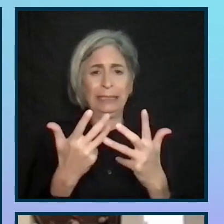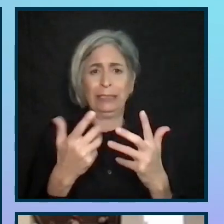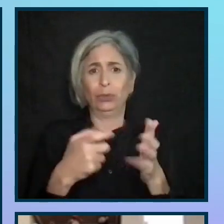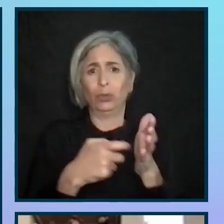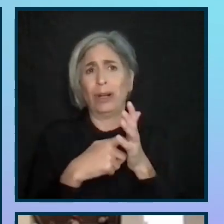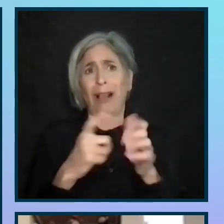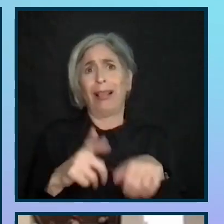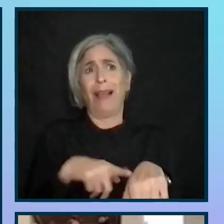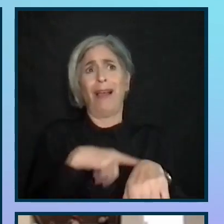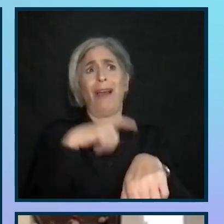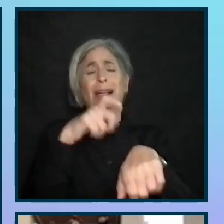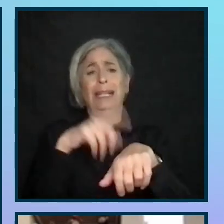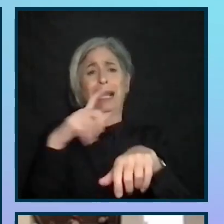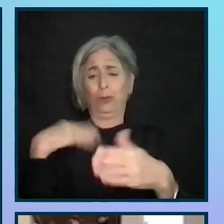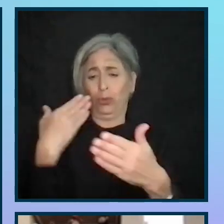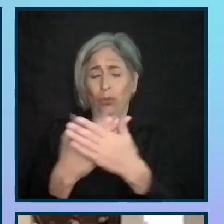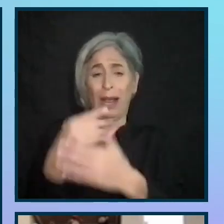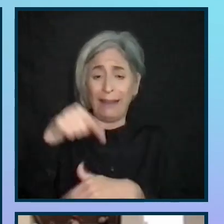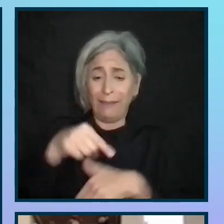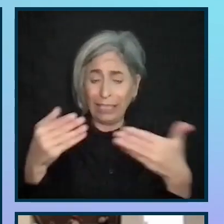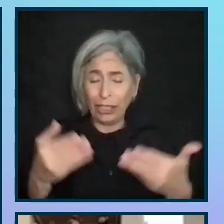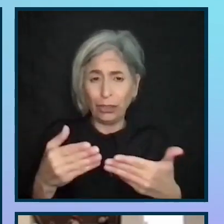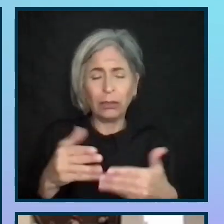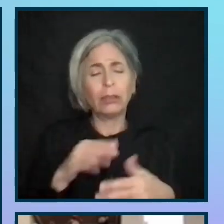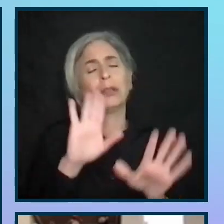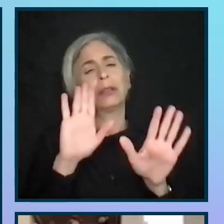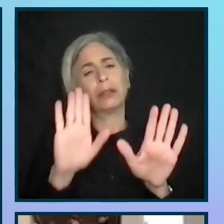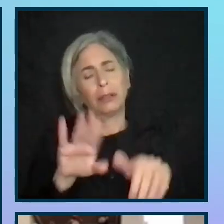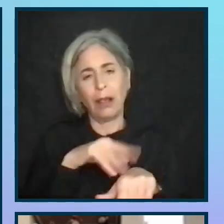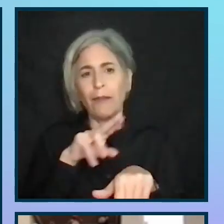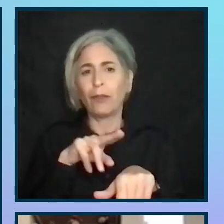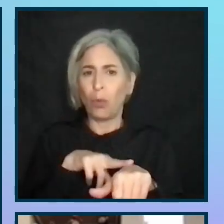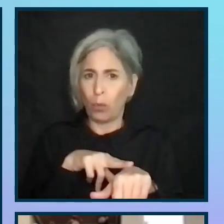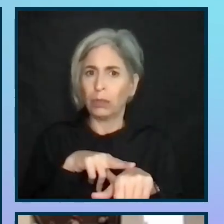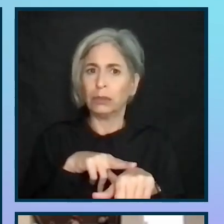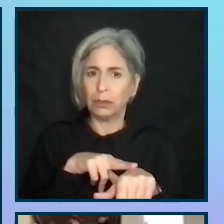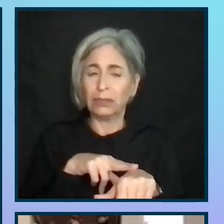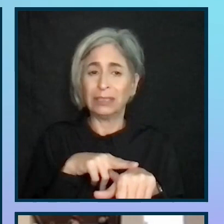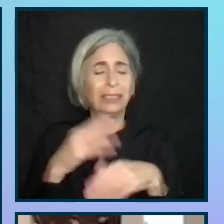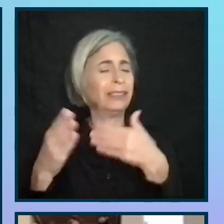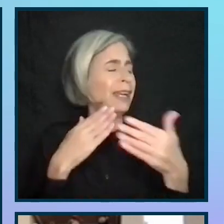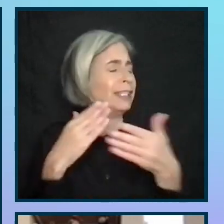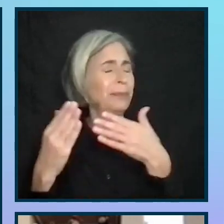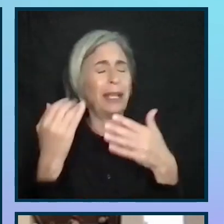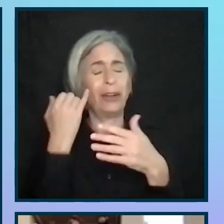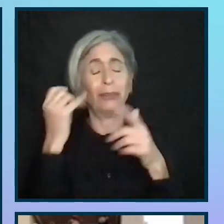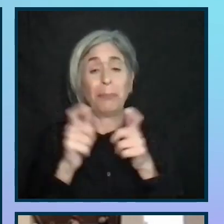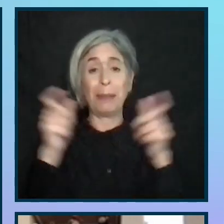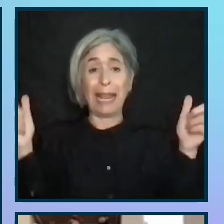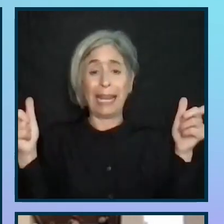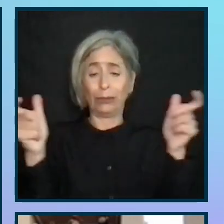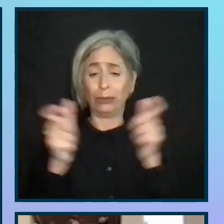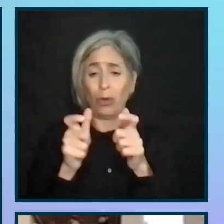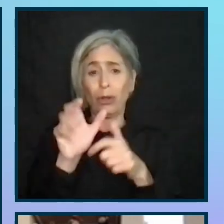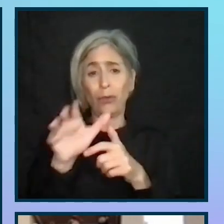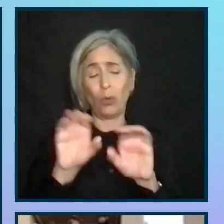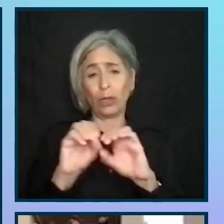to this point. Of course, it's always worth remembering that it doesn't matter how big your organisation is.